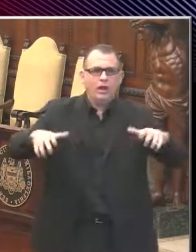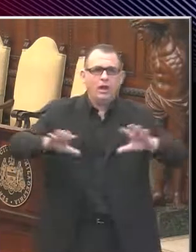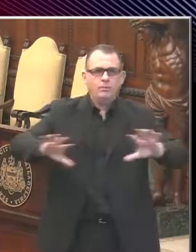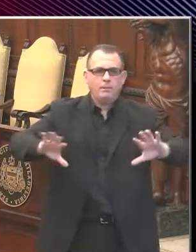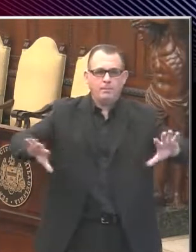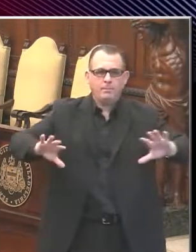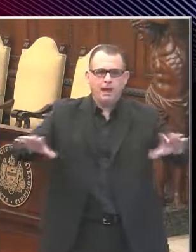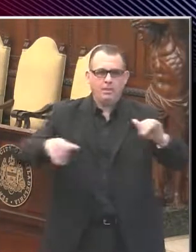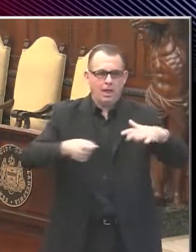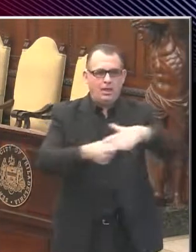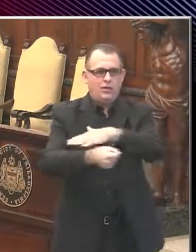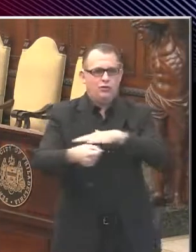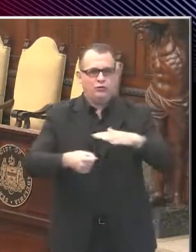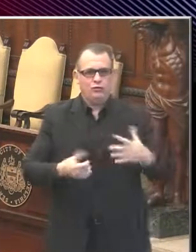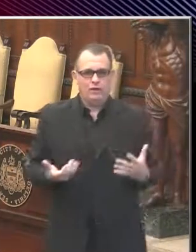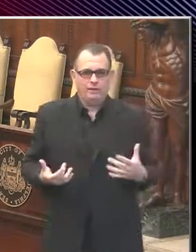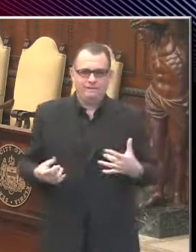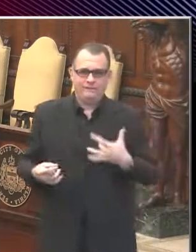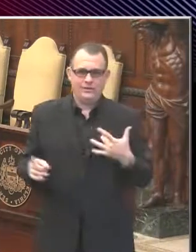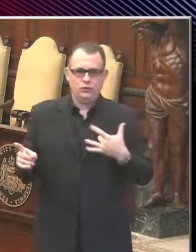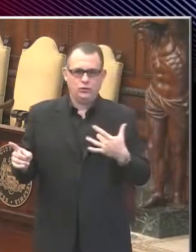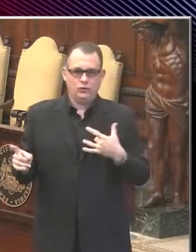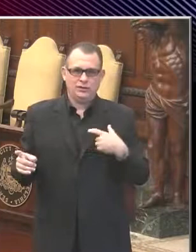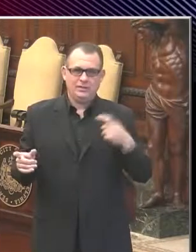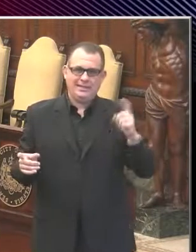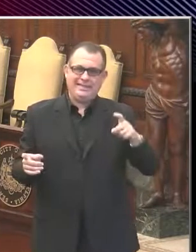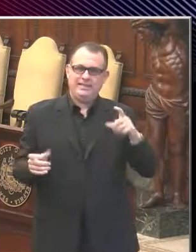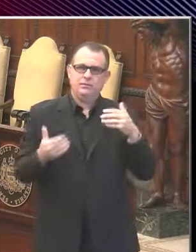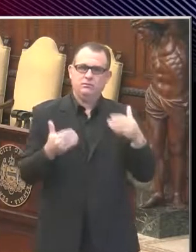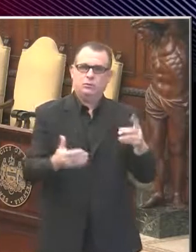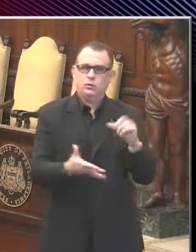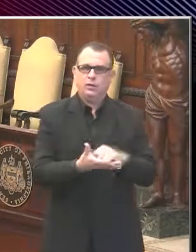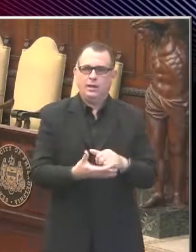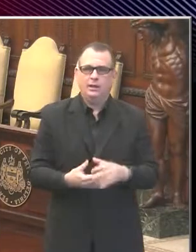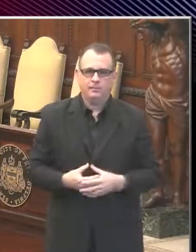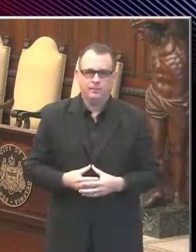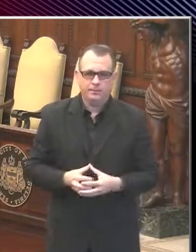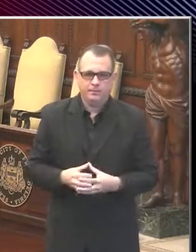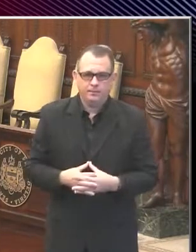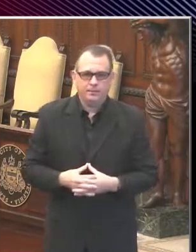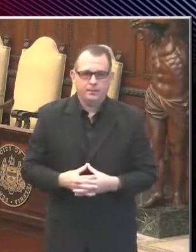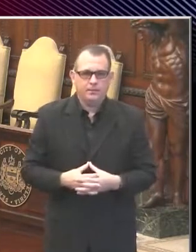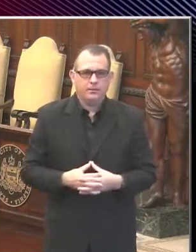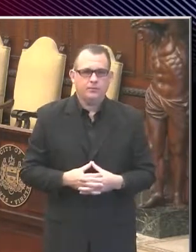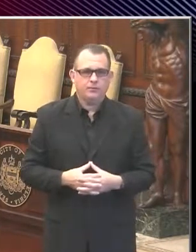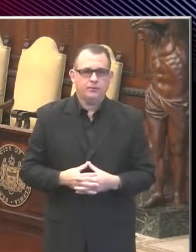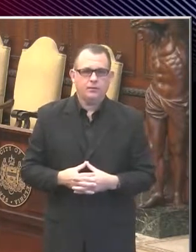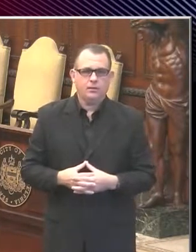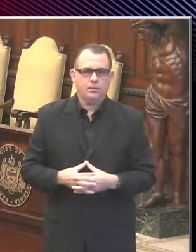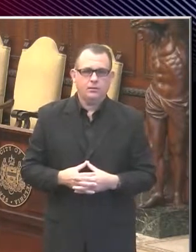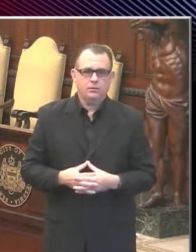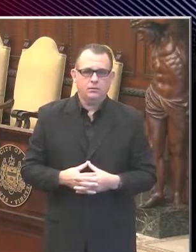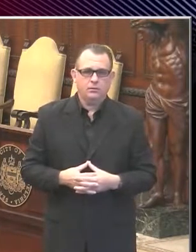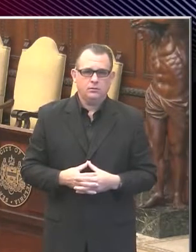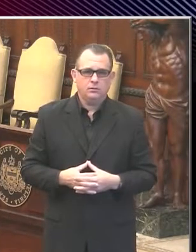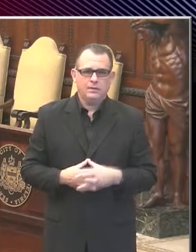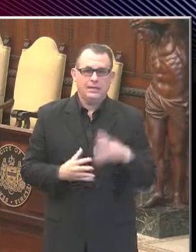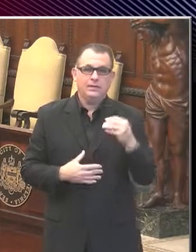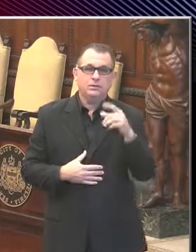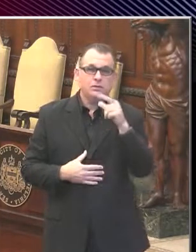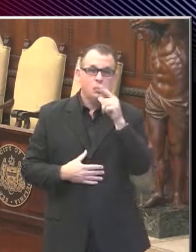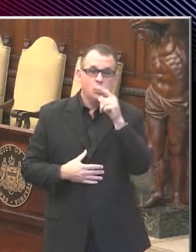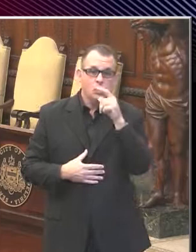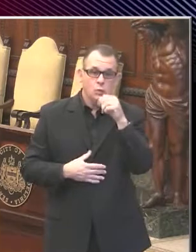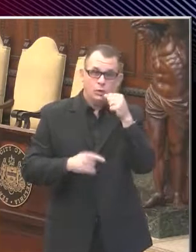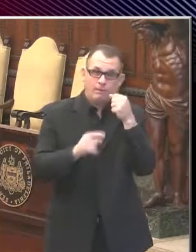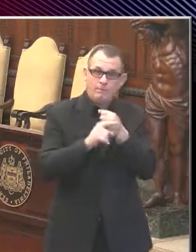they believed, the police believed at the time was necessary. And anyone that was inconvenienced or affected by that, I